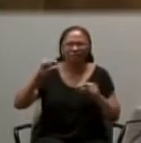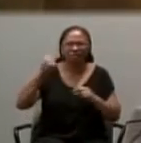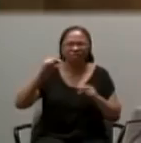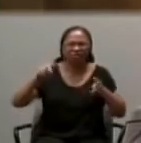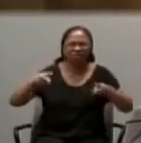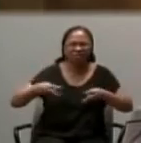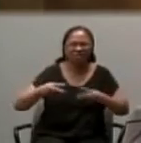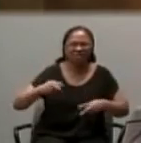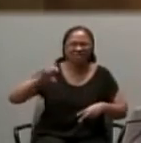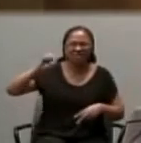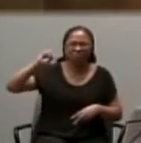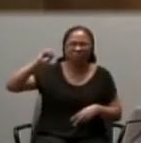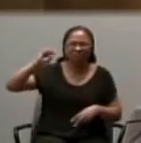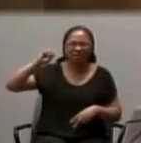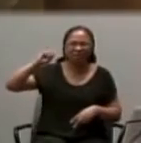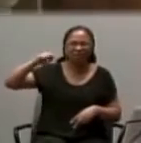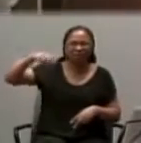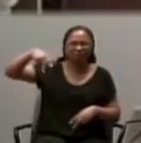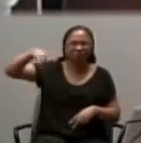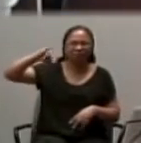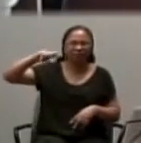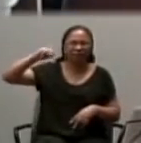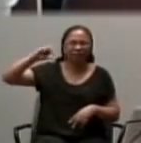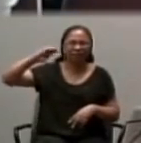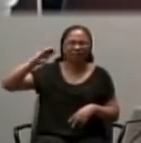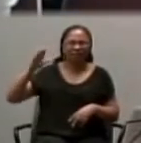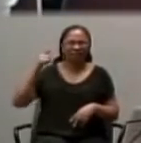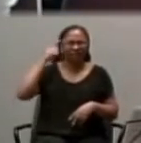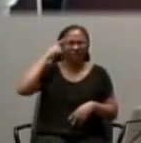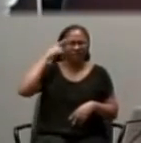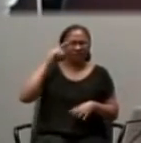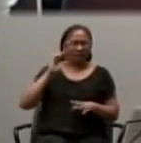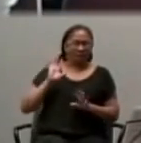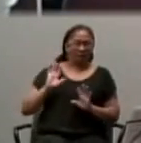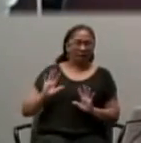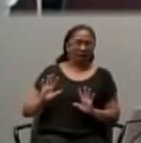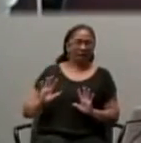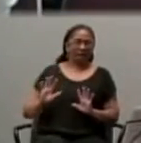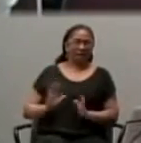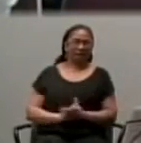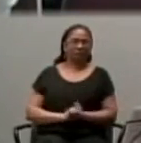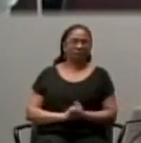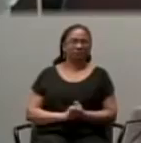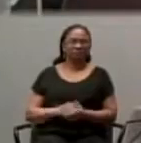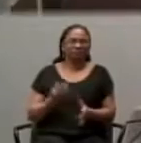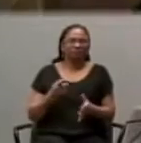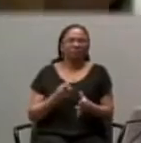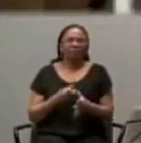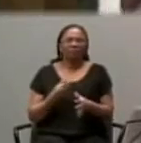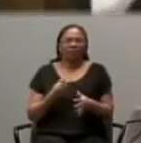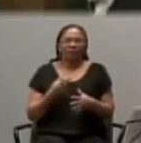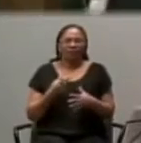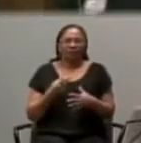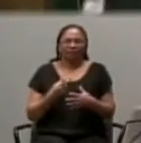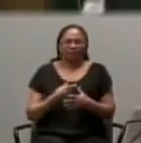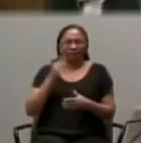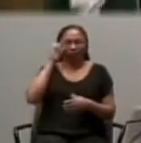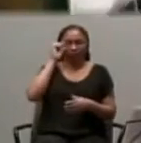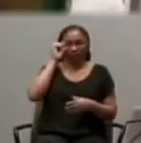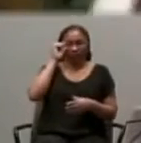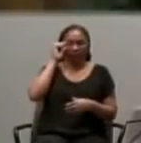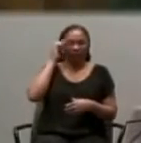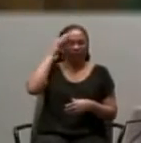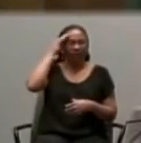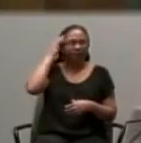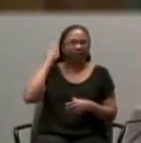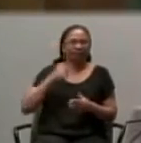And I thought, okay. And then, somewhere before that, but that was the cronning sense